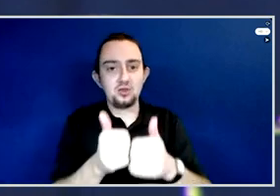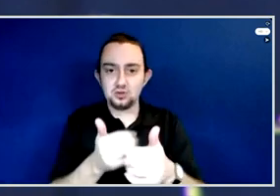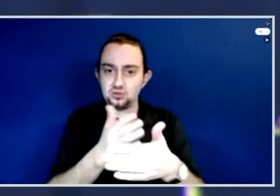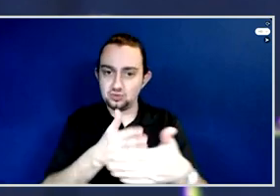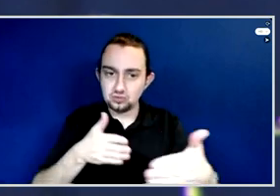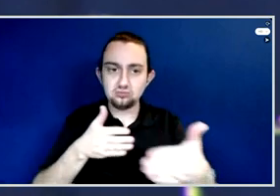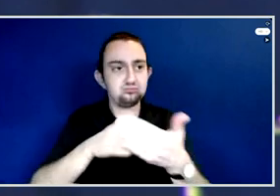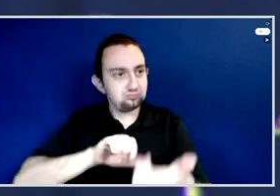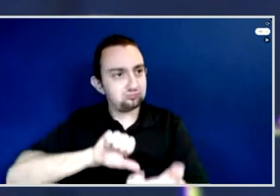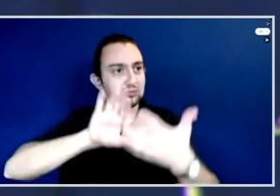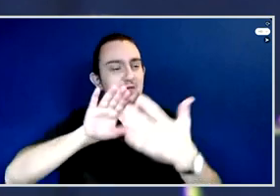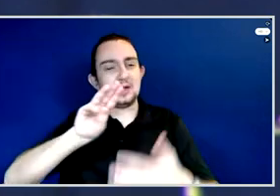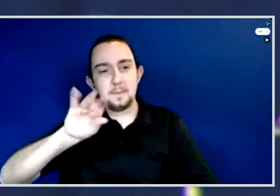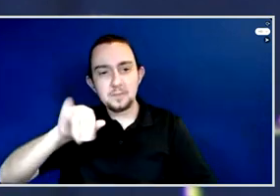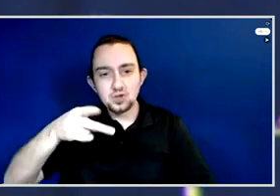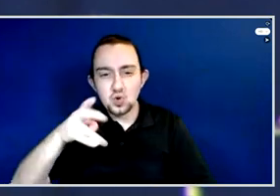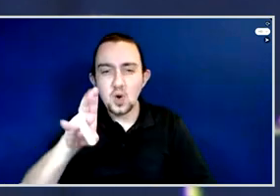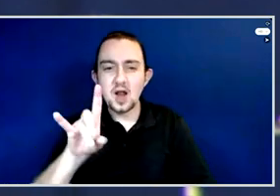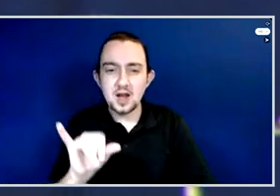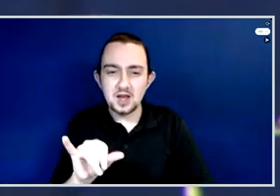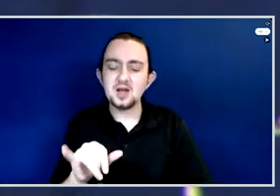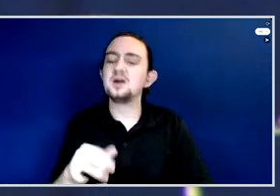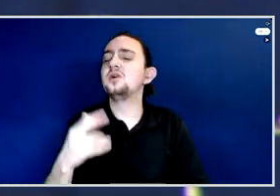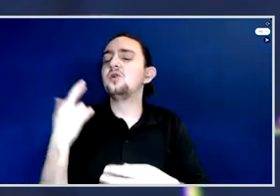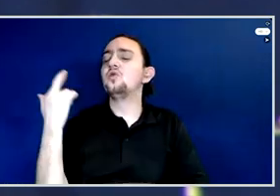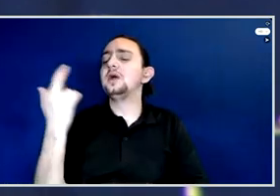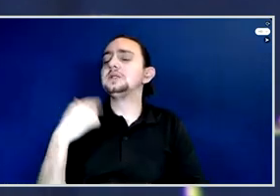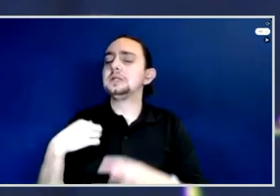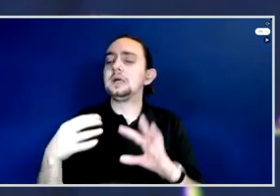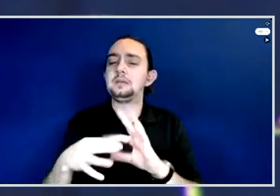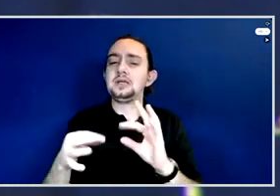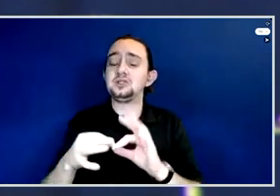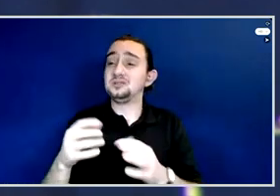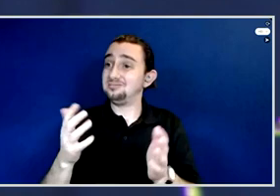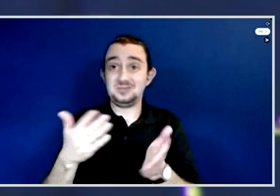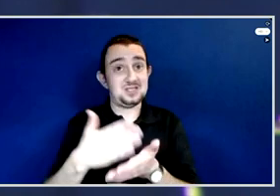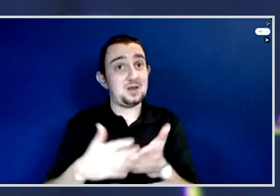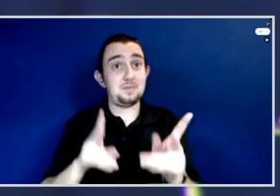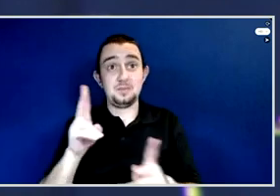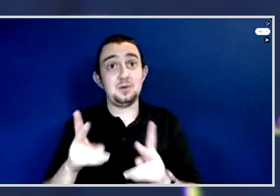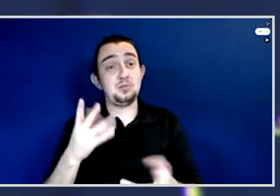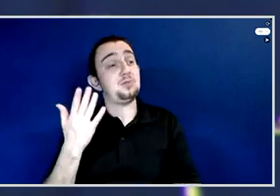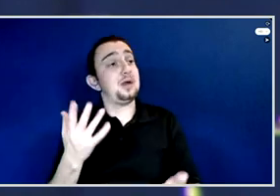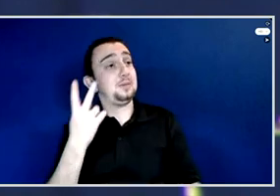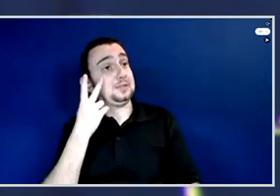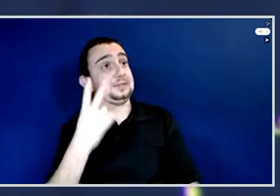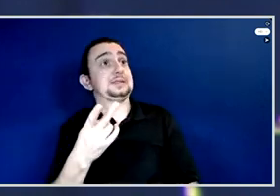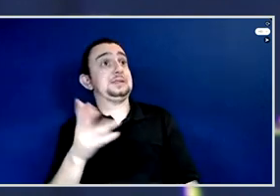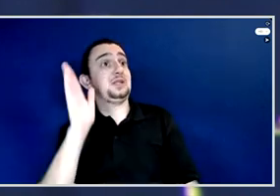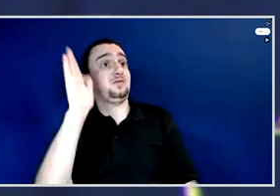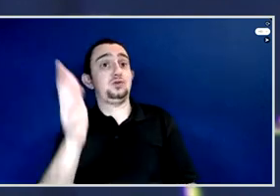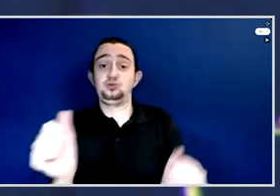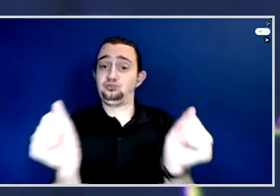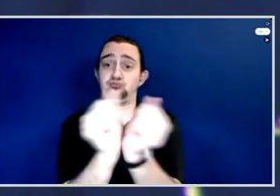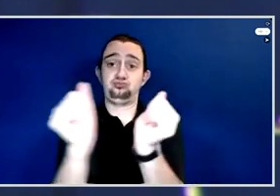And why I say that, we may see some people arrested, so it doesn't go to the end game.